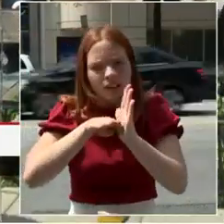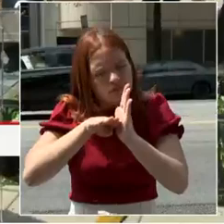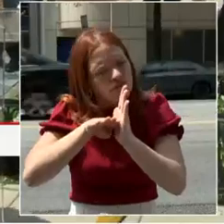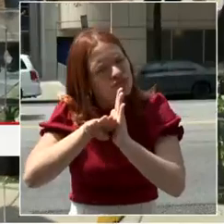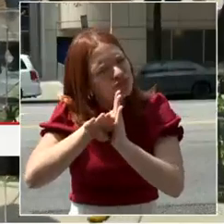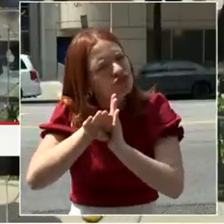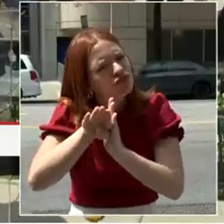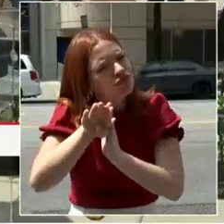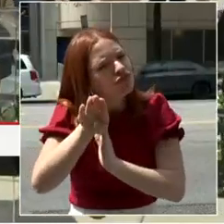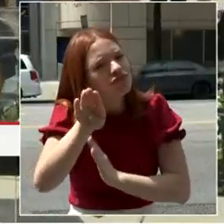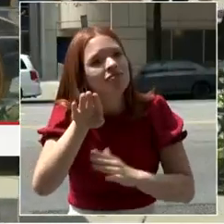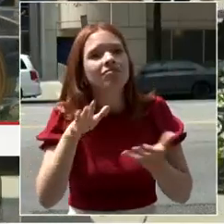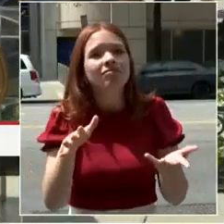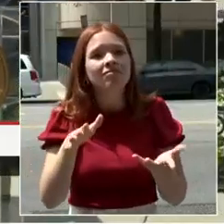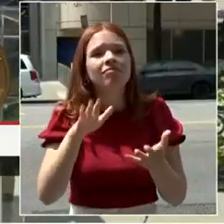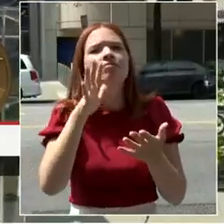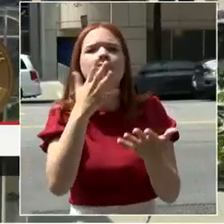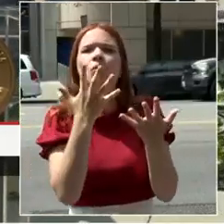Yes.